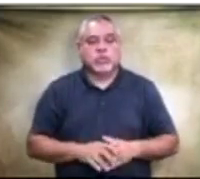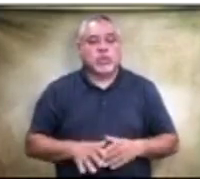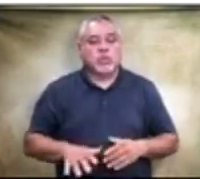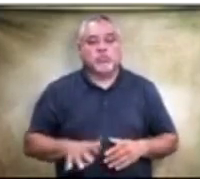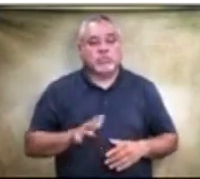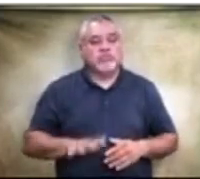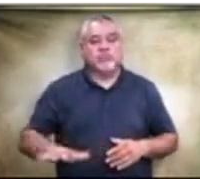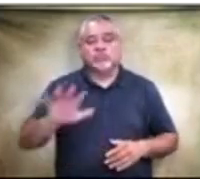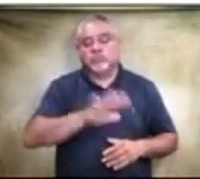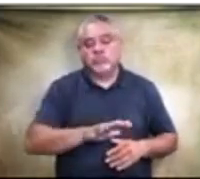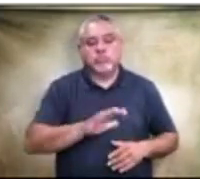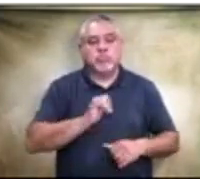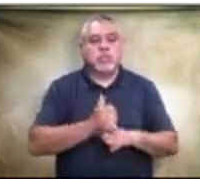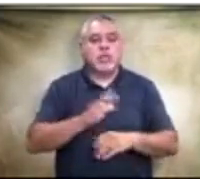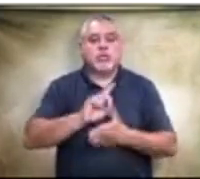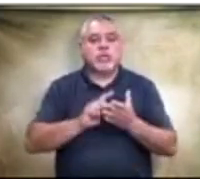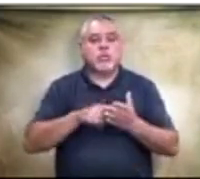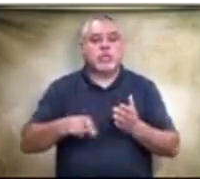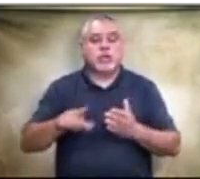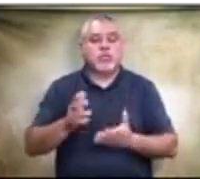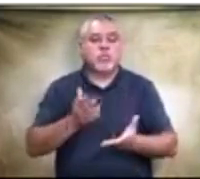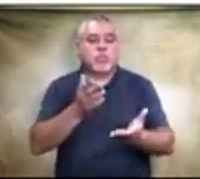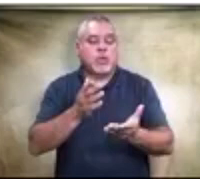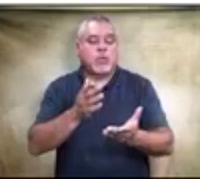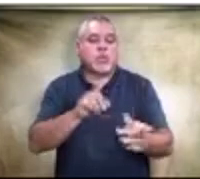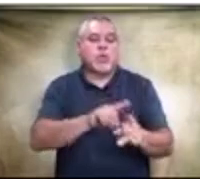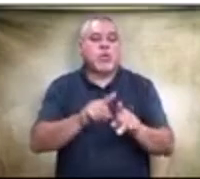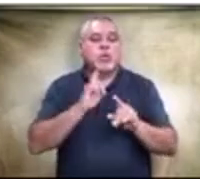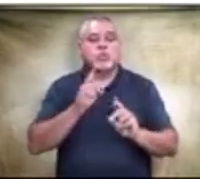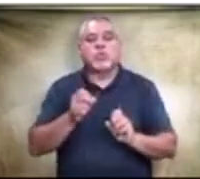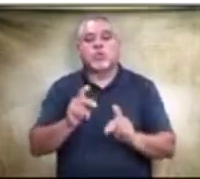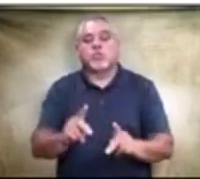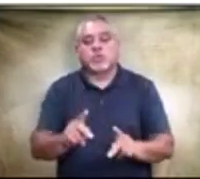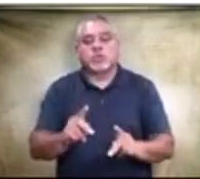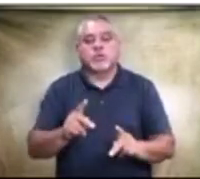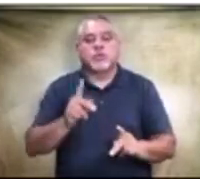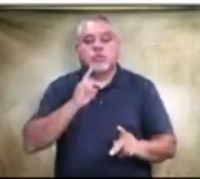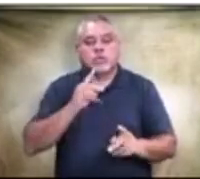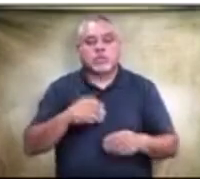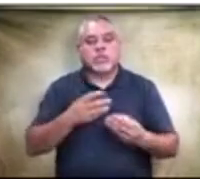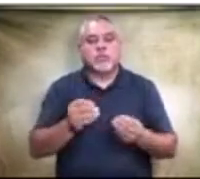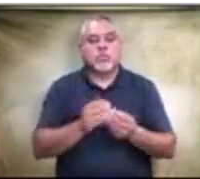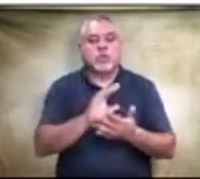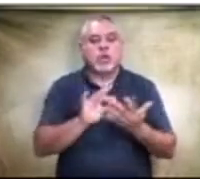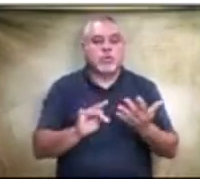design of what they are proposing, but it's also an opportunity for us to expand options for our families.